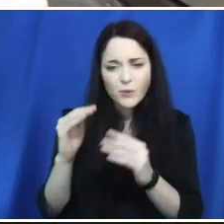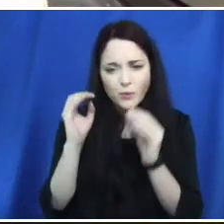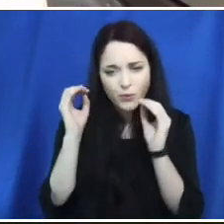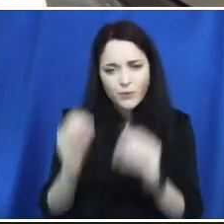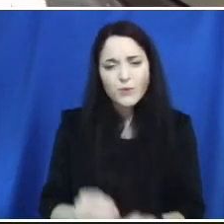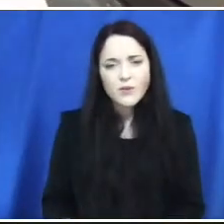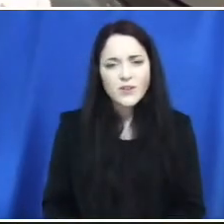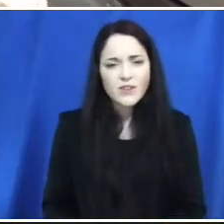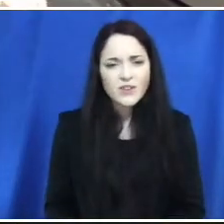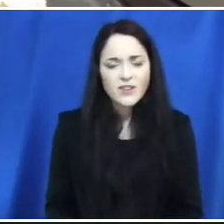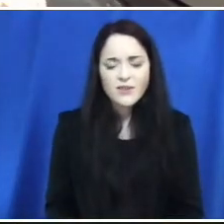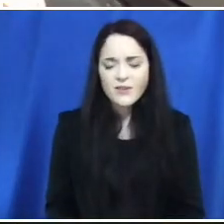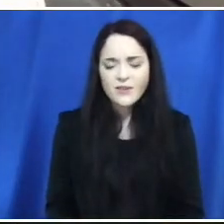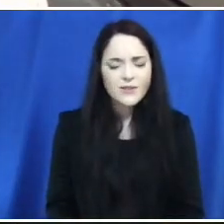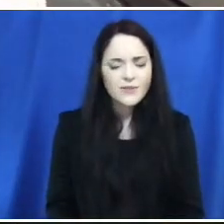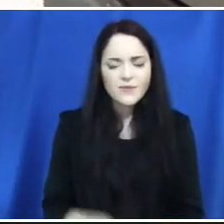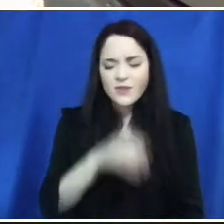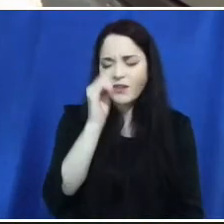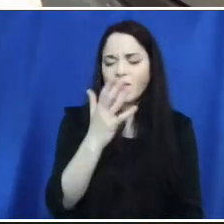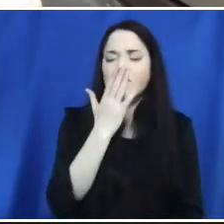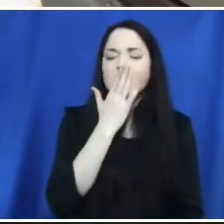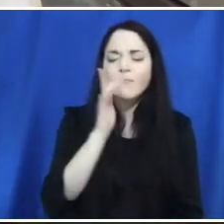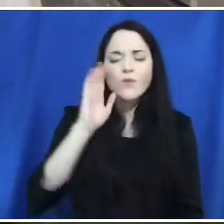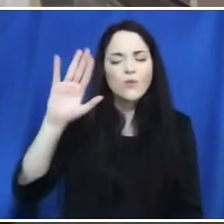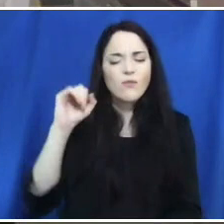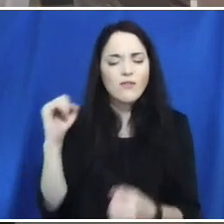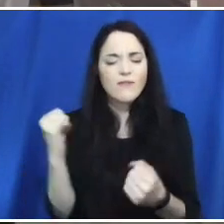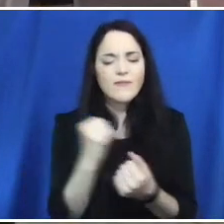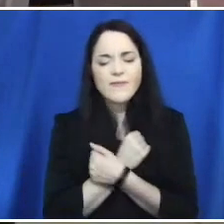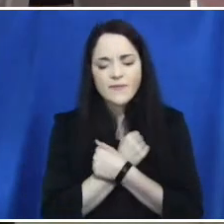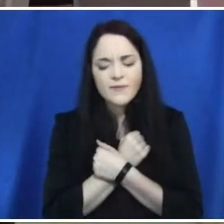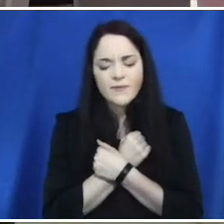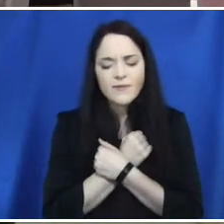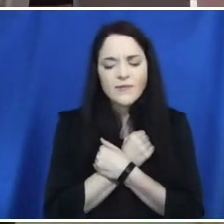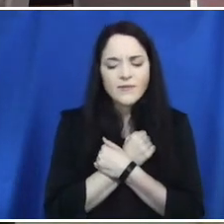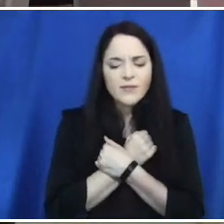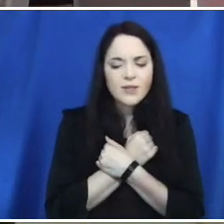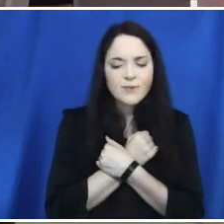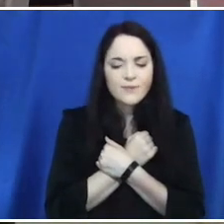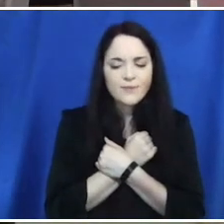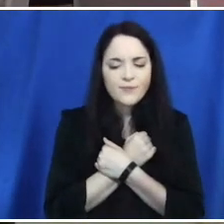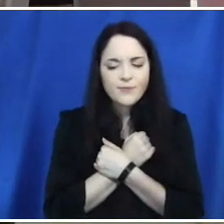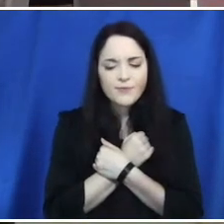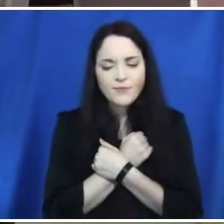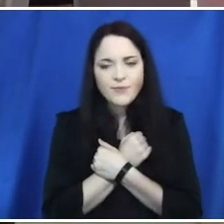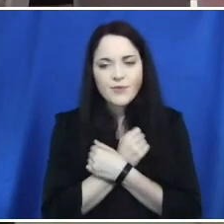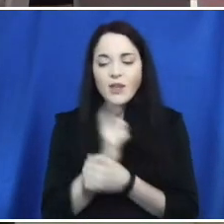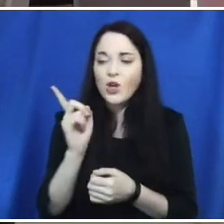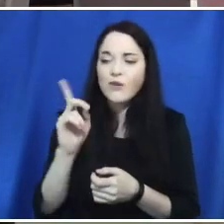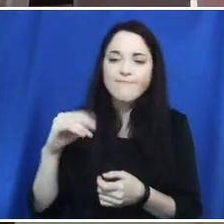God, thank you for that love that you give so freely.